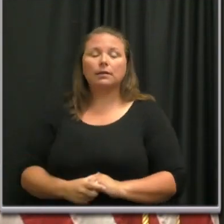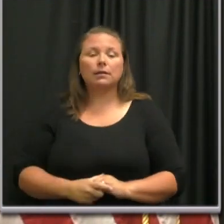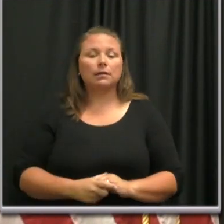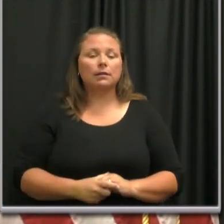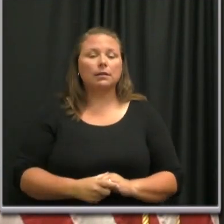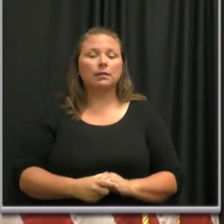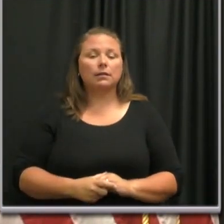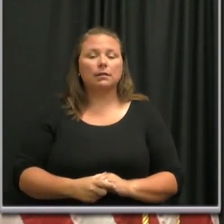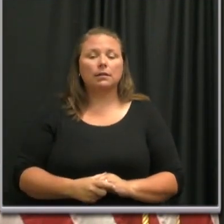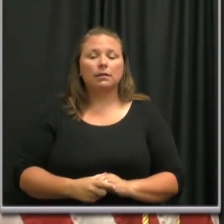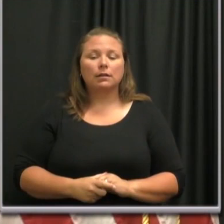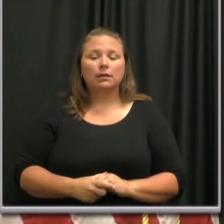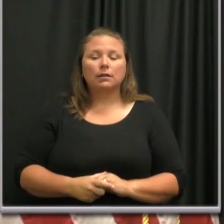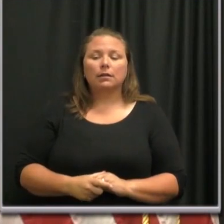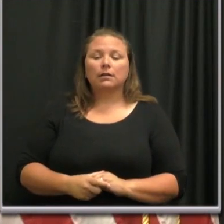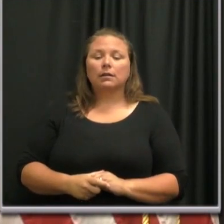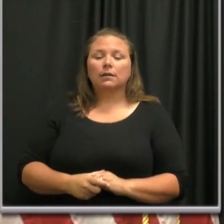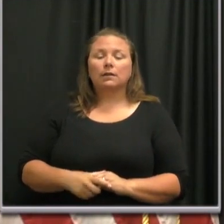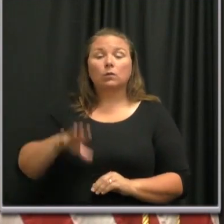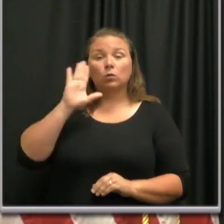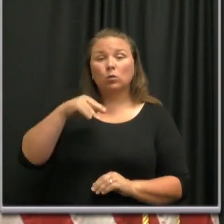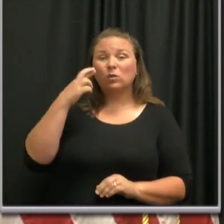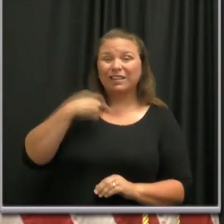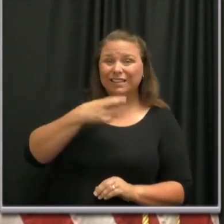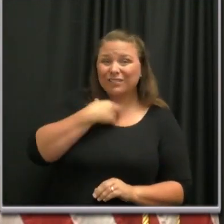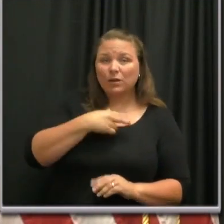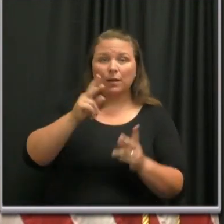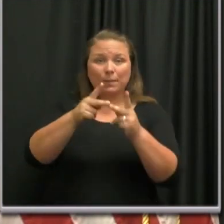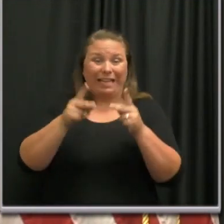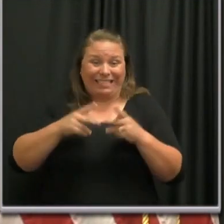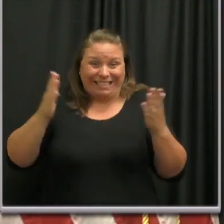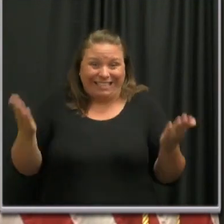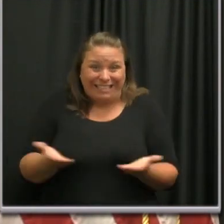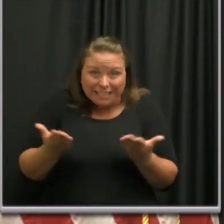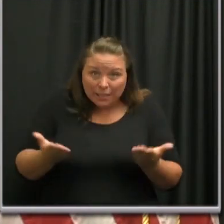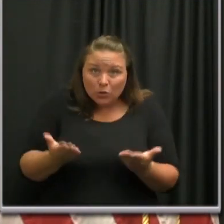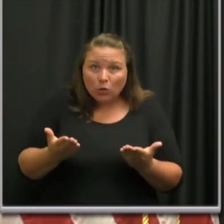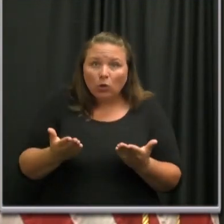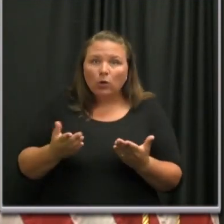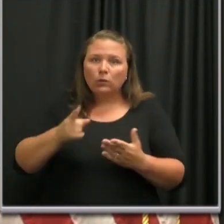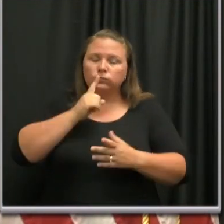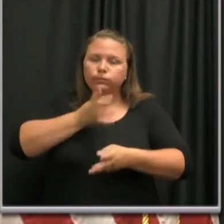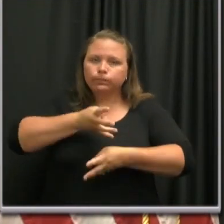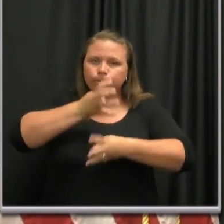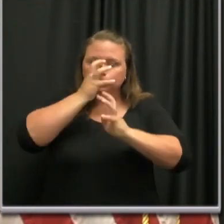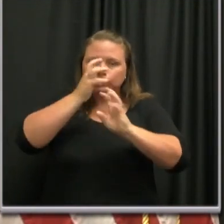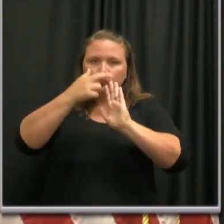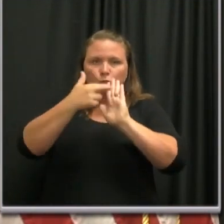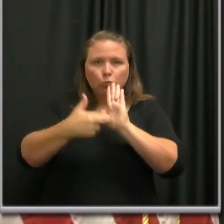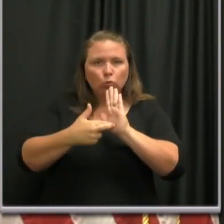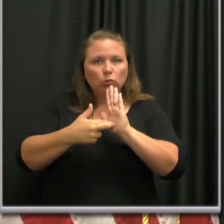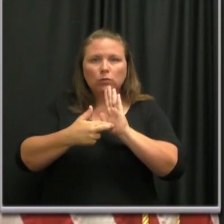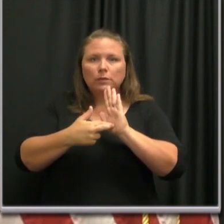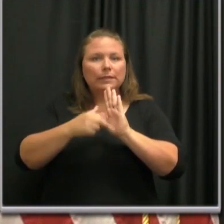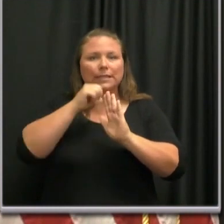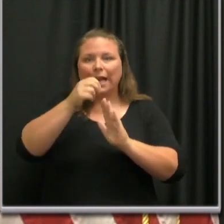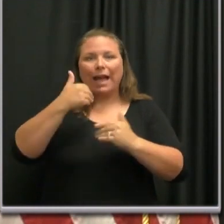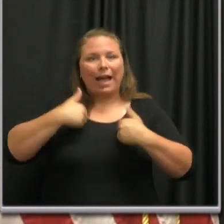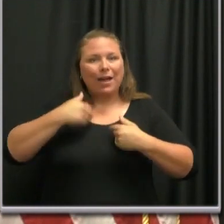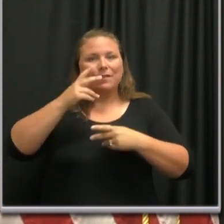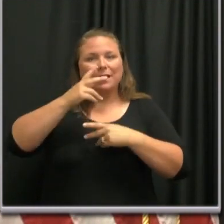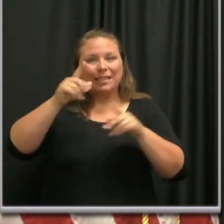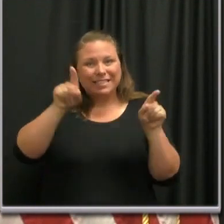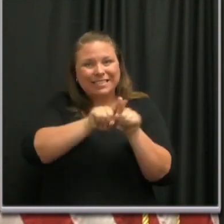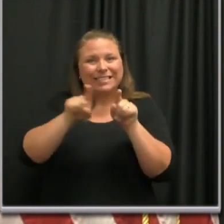restaurants and all venues here that are open have very tight restrictions where they are not having those same types of